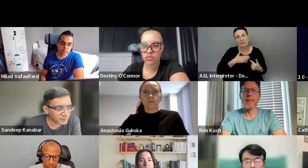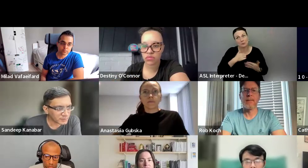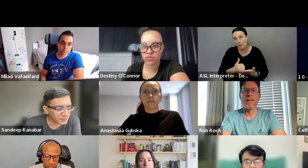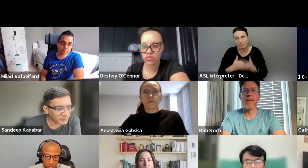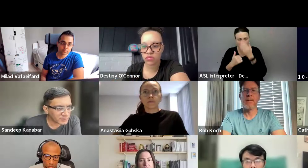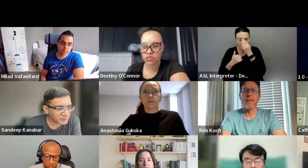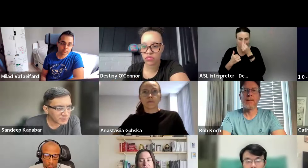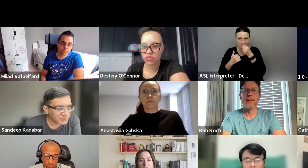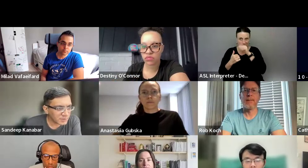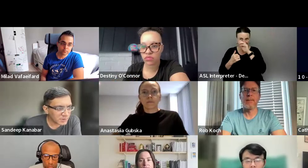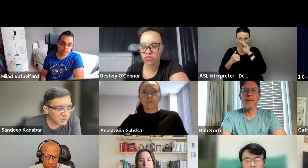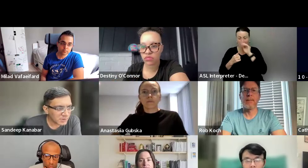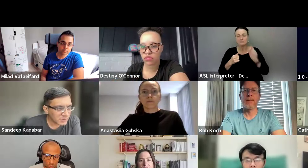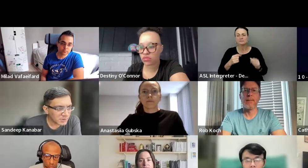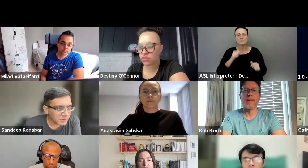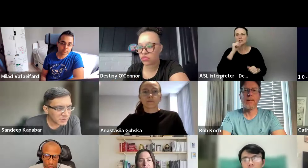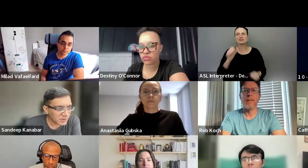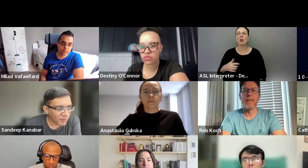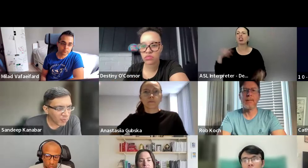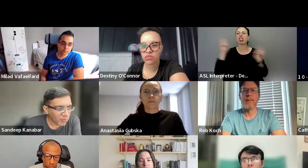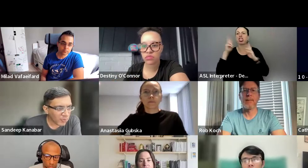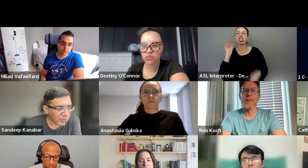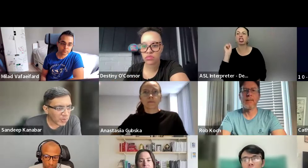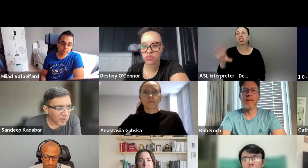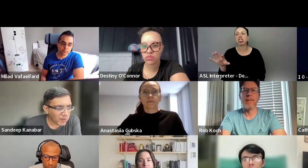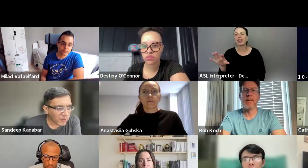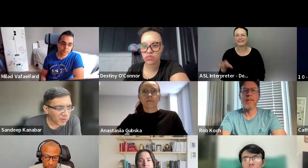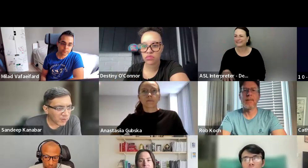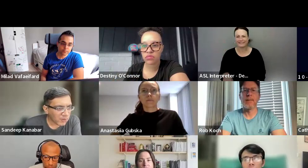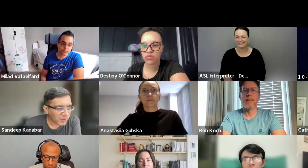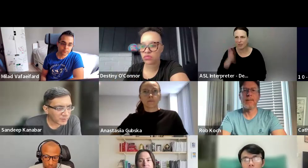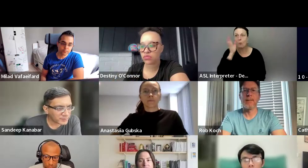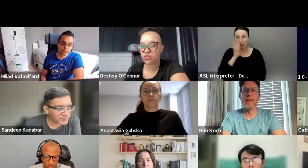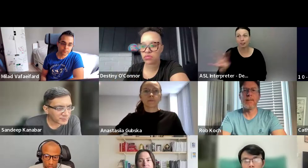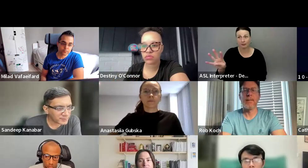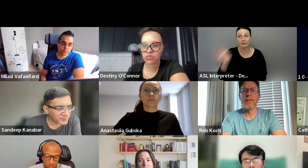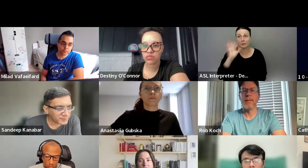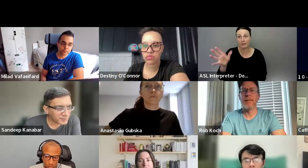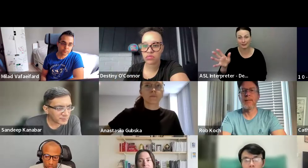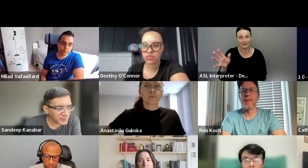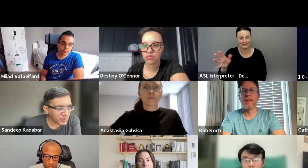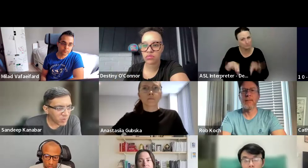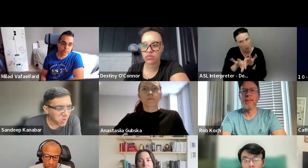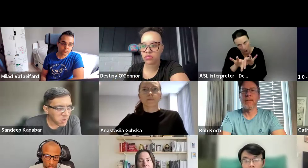review and help polish. just don't send something along. is important, right? Cause it's like, again, that's, that's what will, uh,